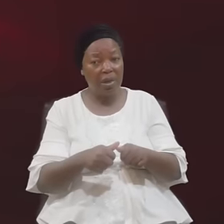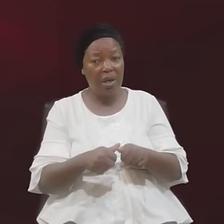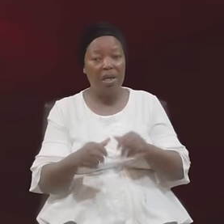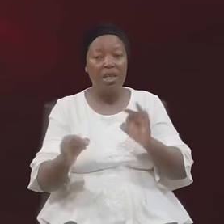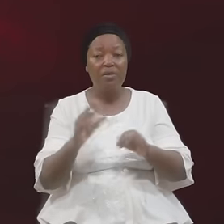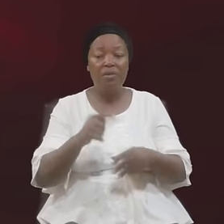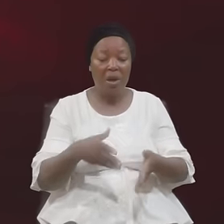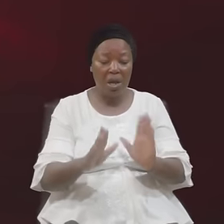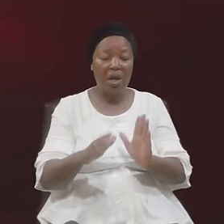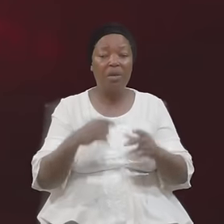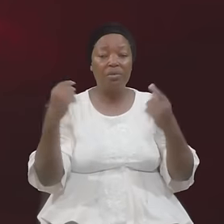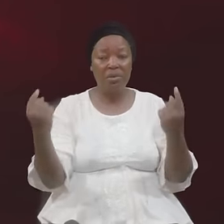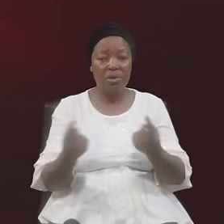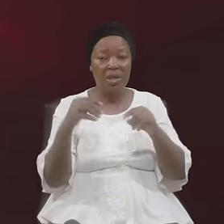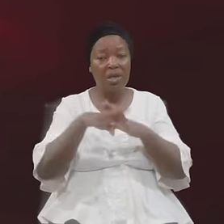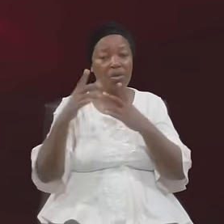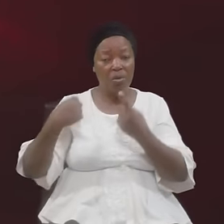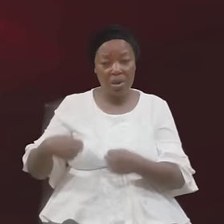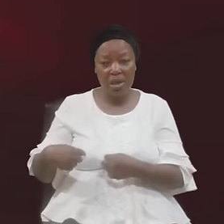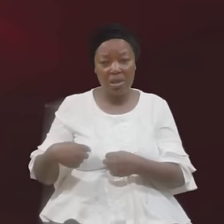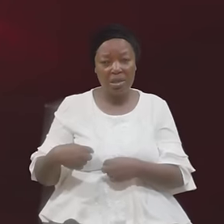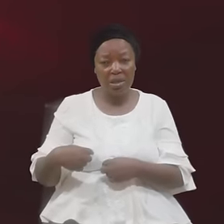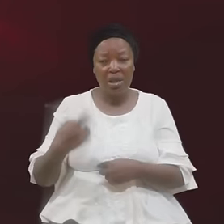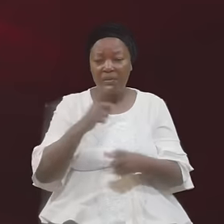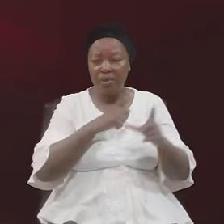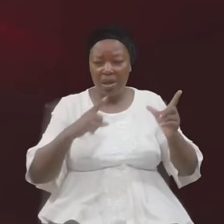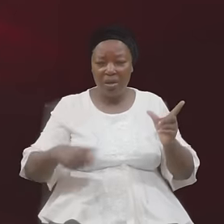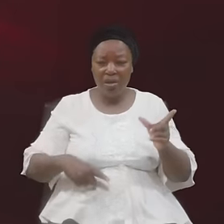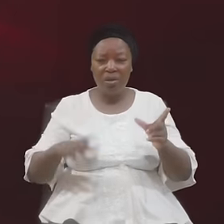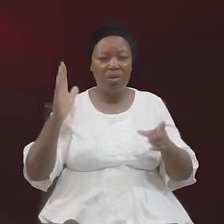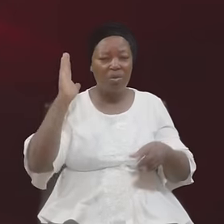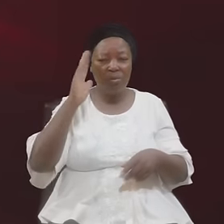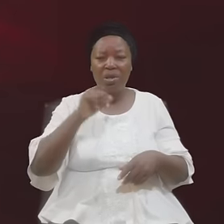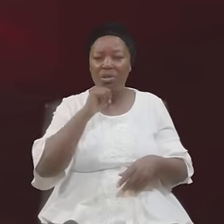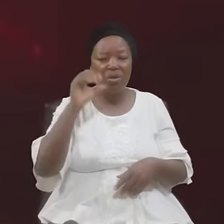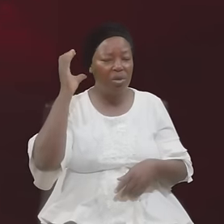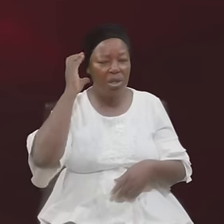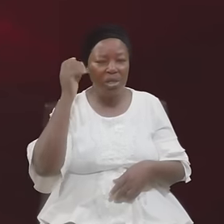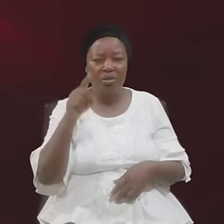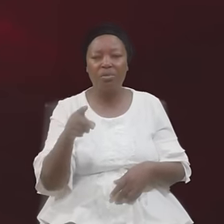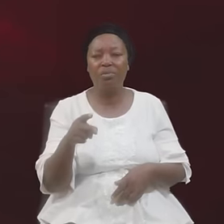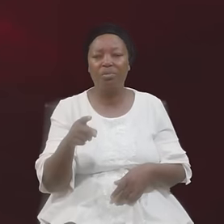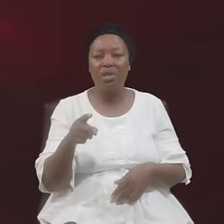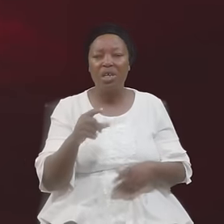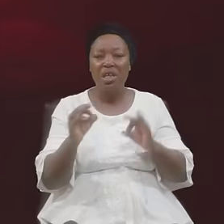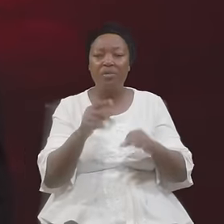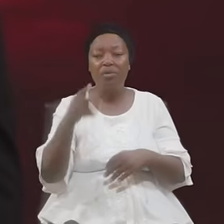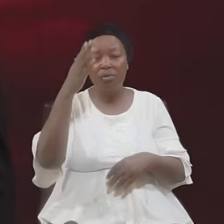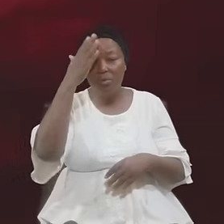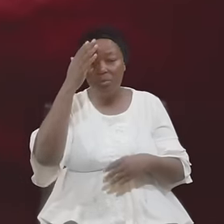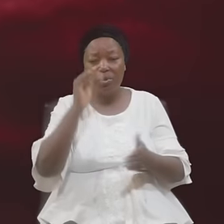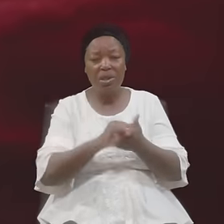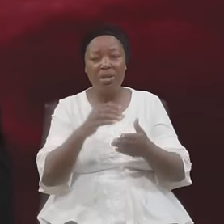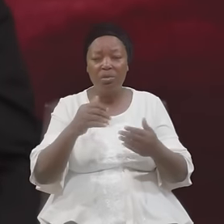Regards Iniquity In Your Heart The Lord Will Not Hear You If You Know You Are